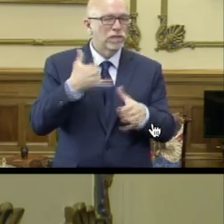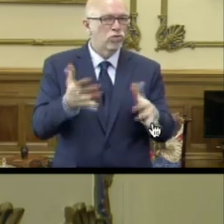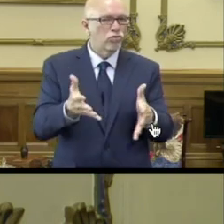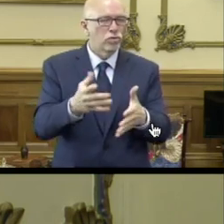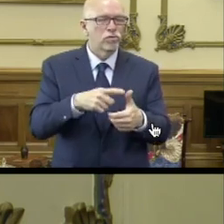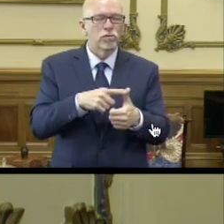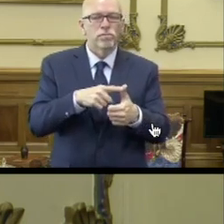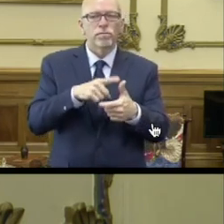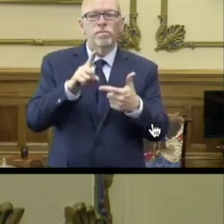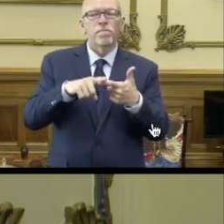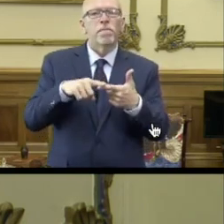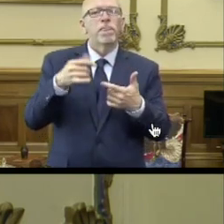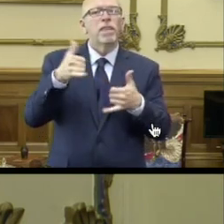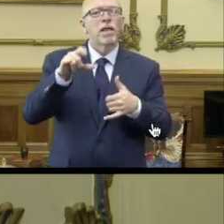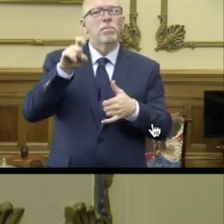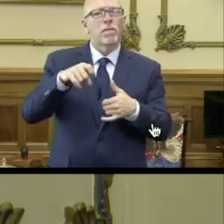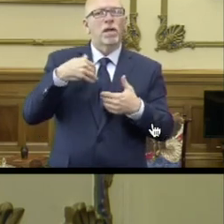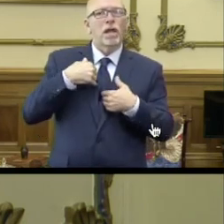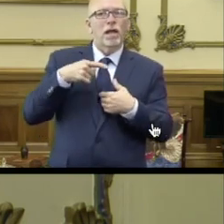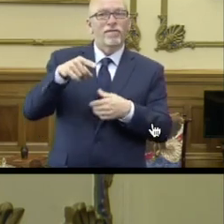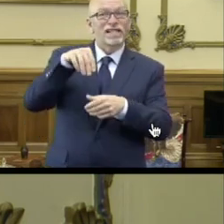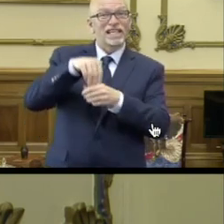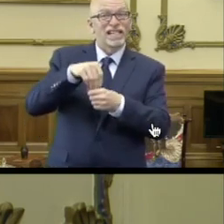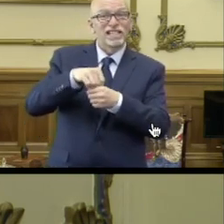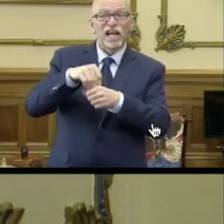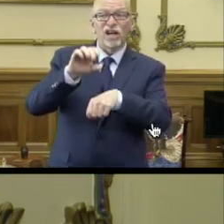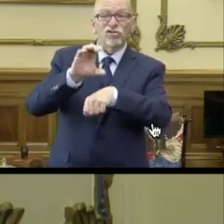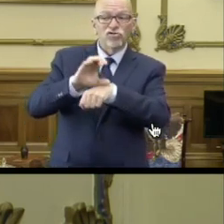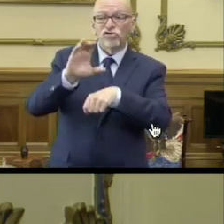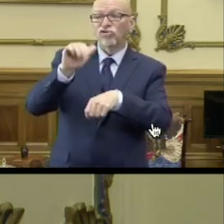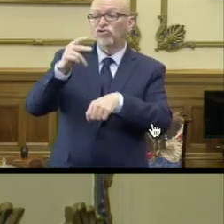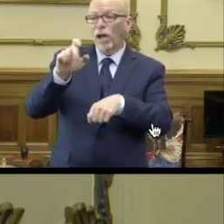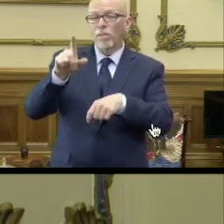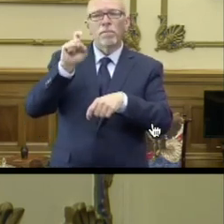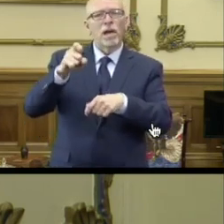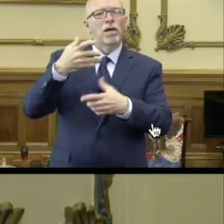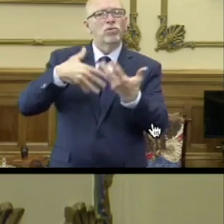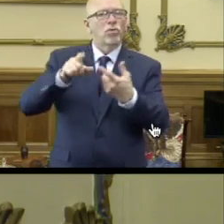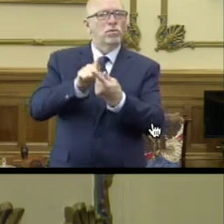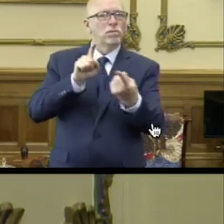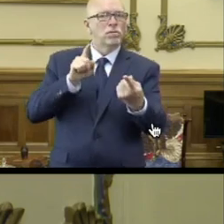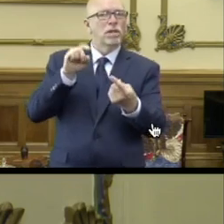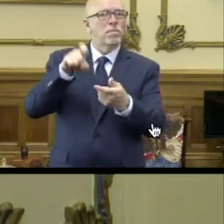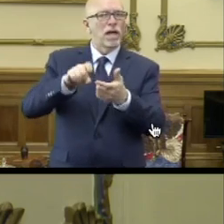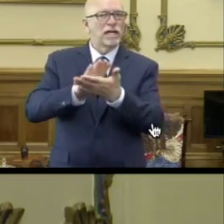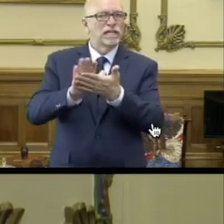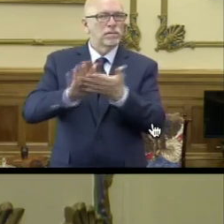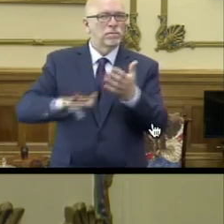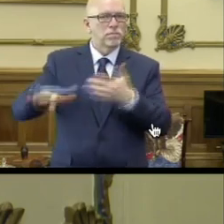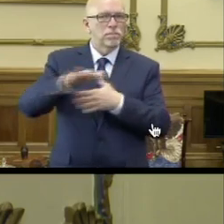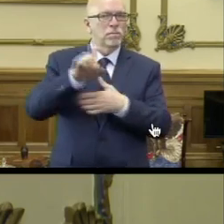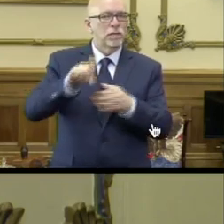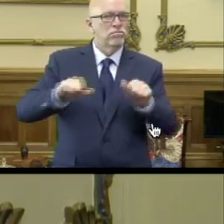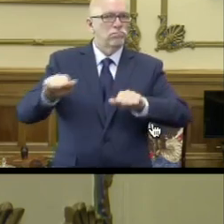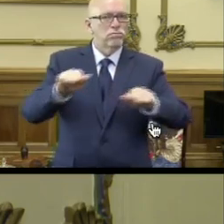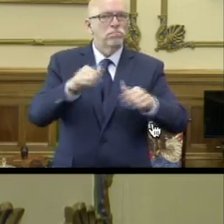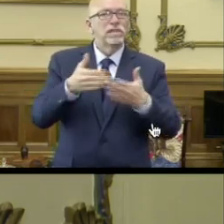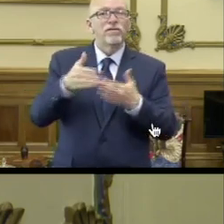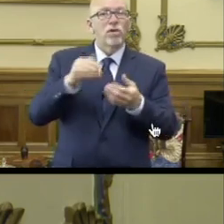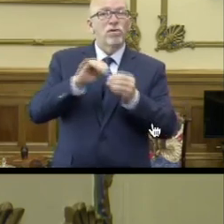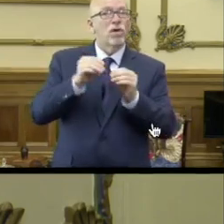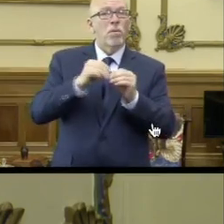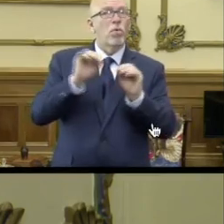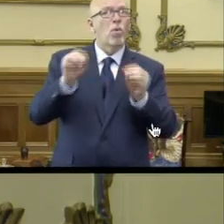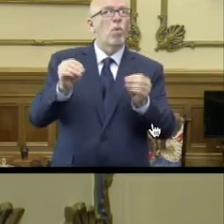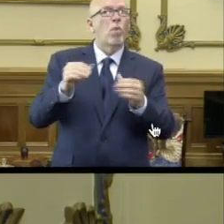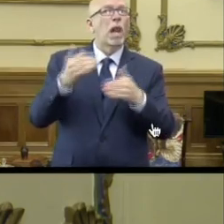Obviously, you still have to have inside the chapel or the facility social distancing and sanitation. Even though the number has been lifted,